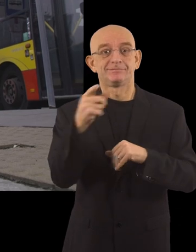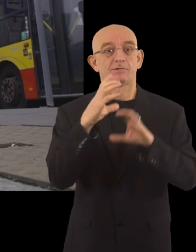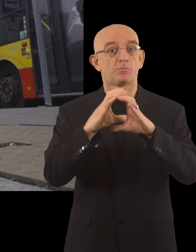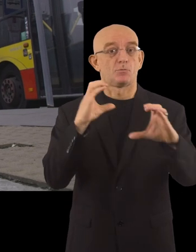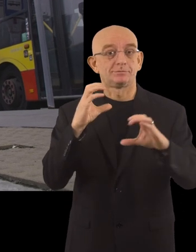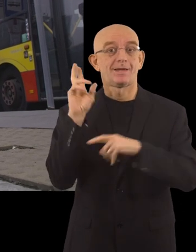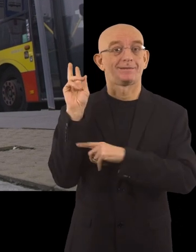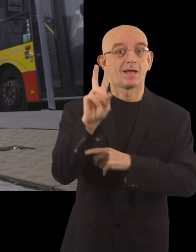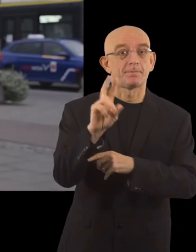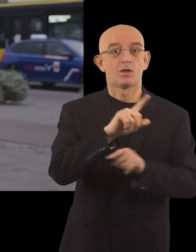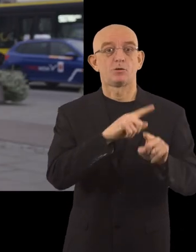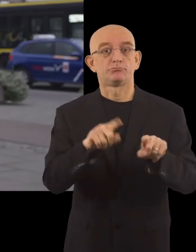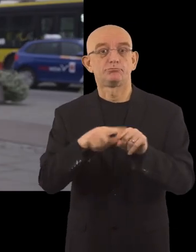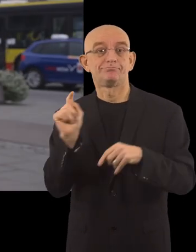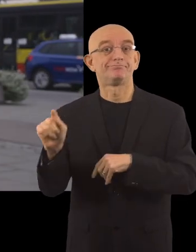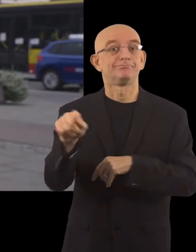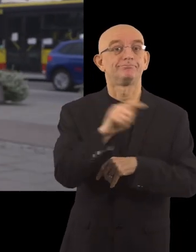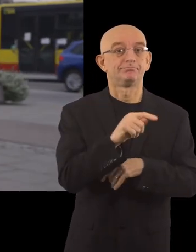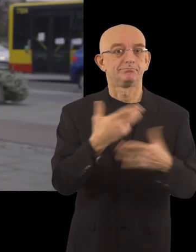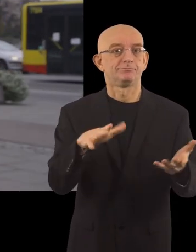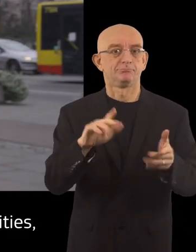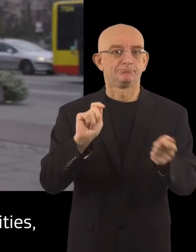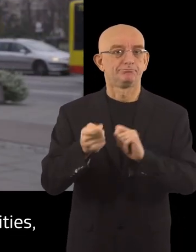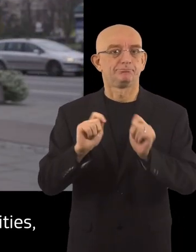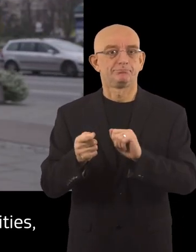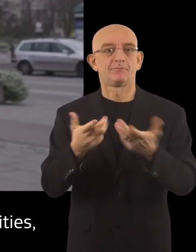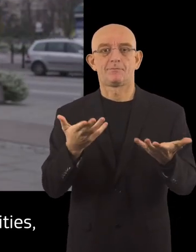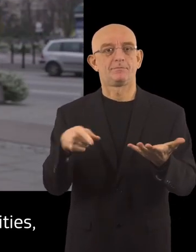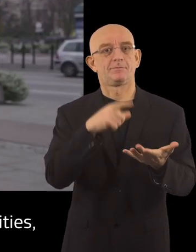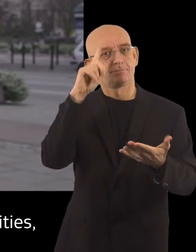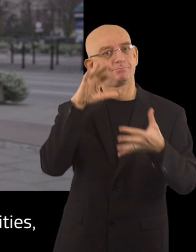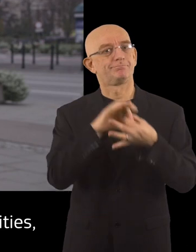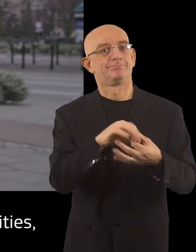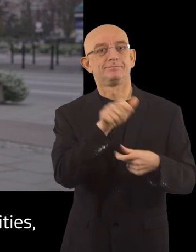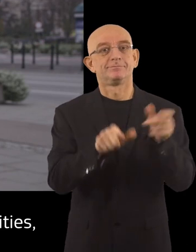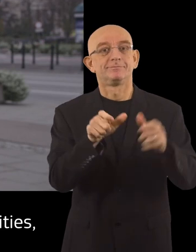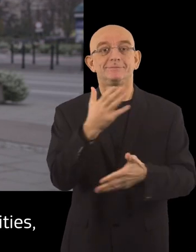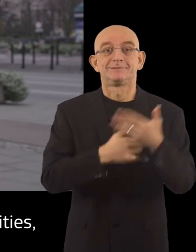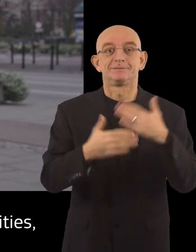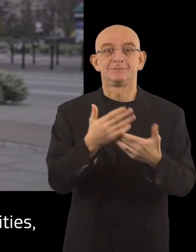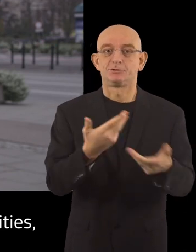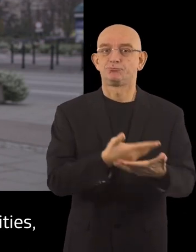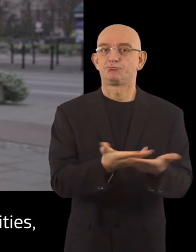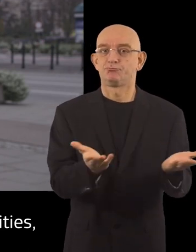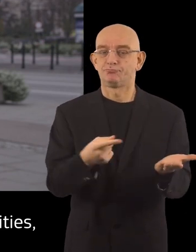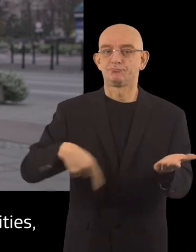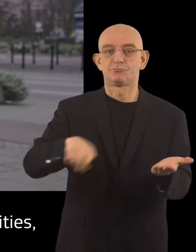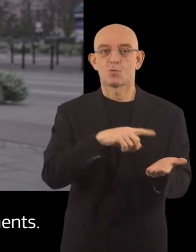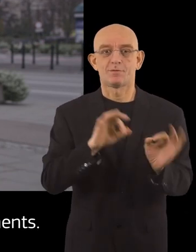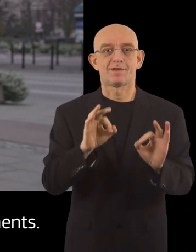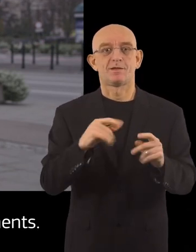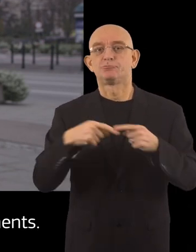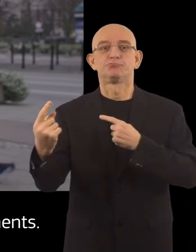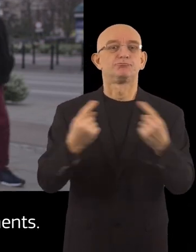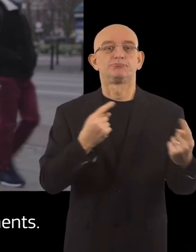At present, I am pleased that all these buses and trams are being adapted for persons with disabilities, especially people with mobility